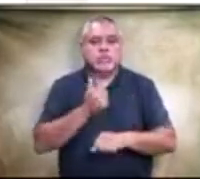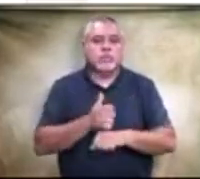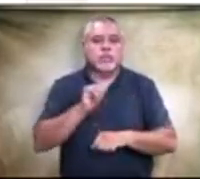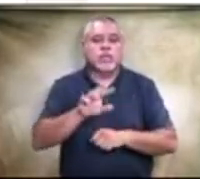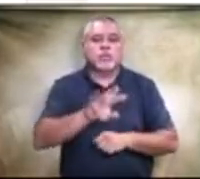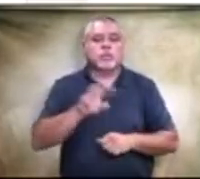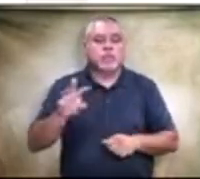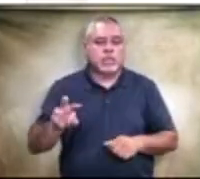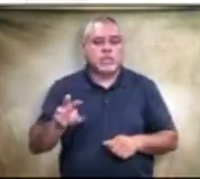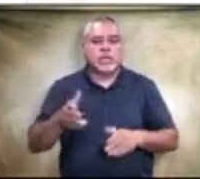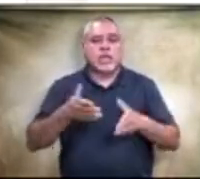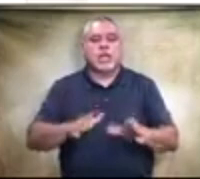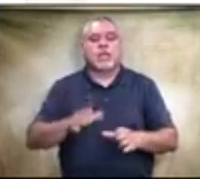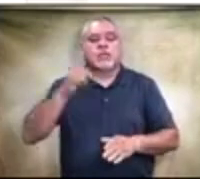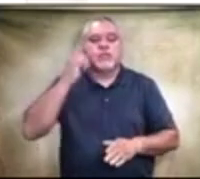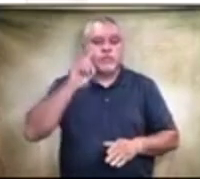for transparency